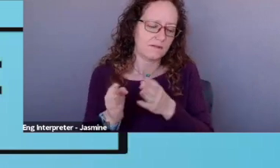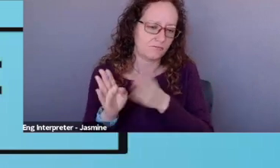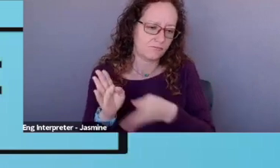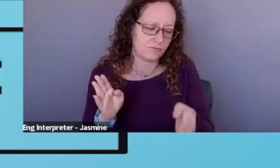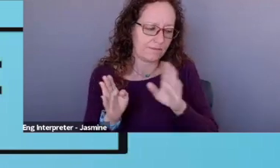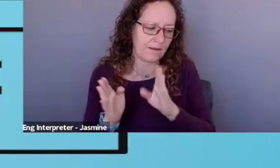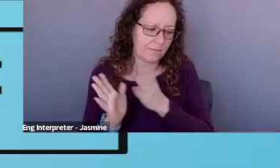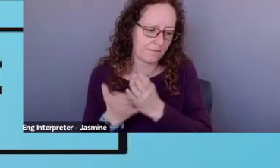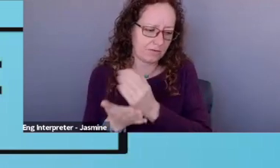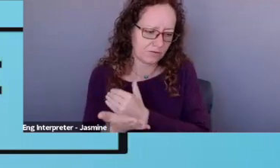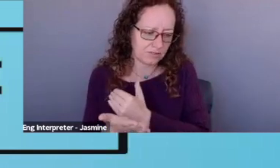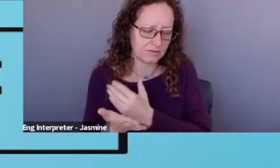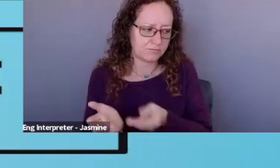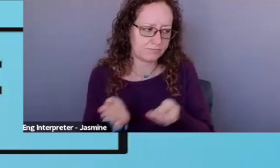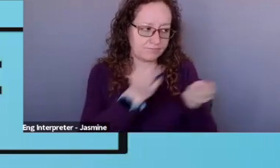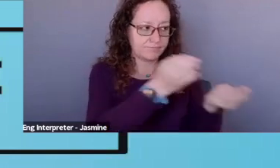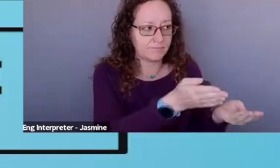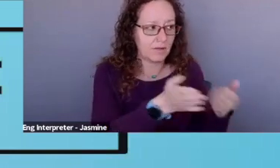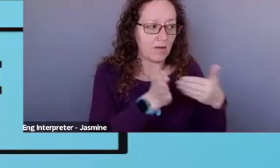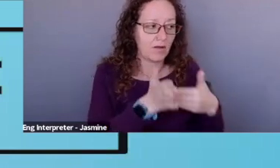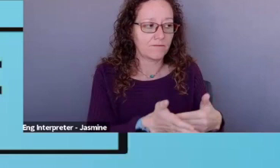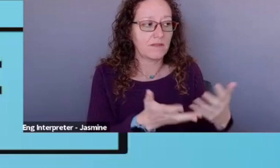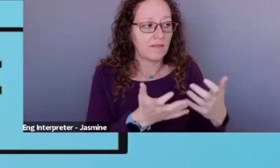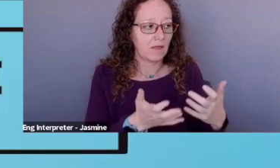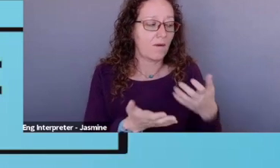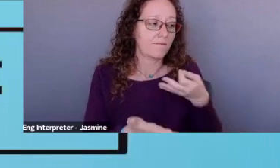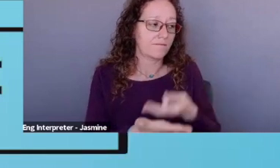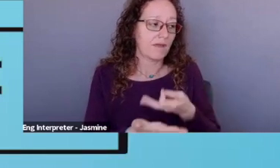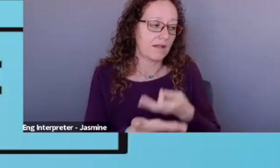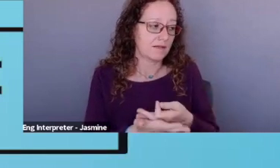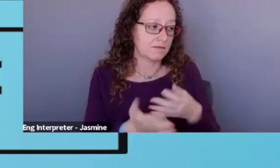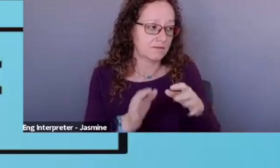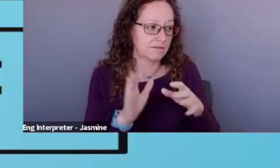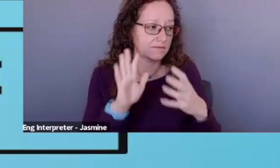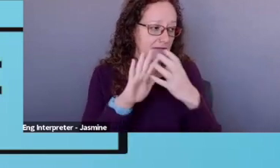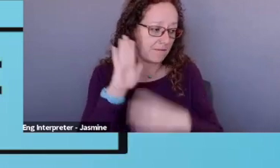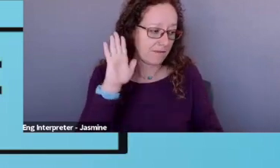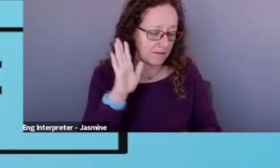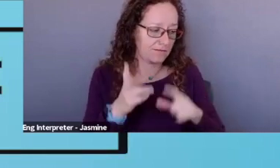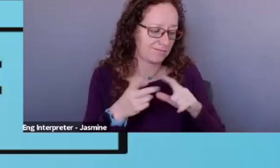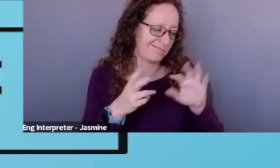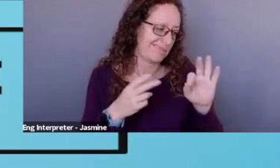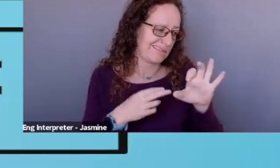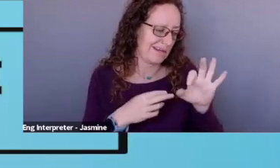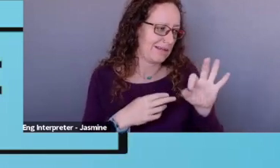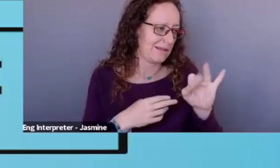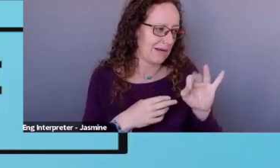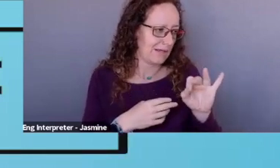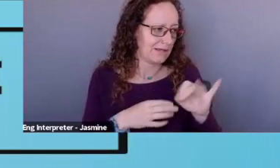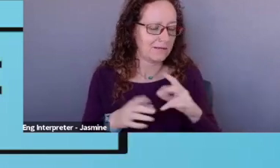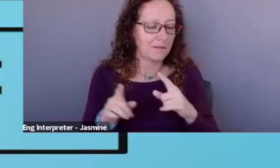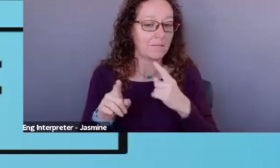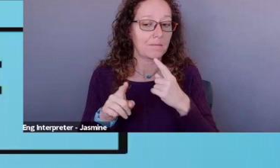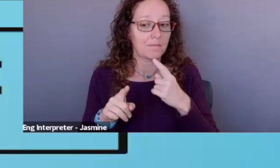to see your financial statements or a 990, but you can include a short paragraph that says we are led by, uh, you know,